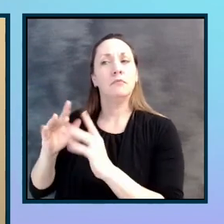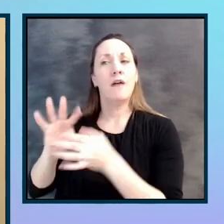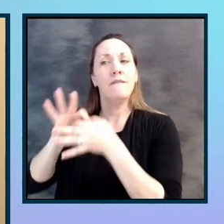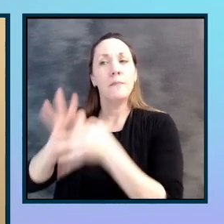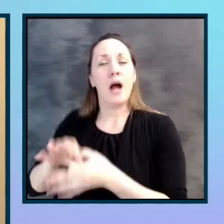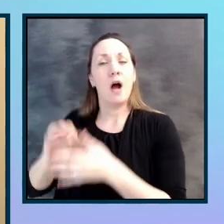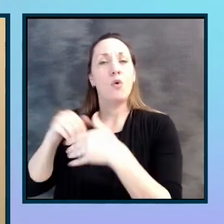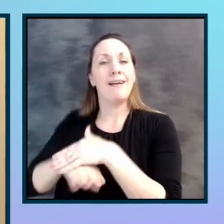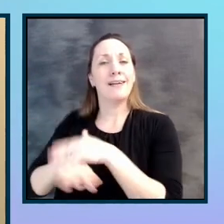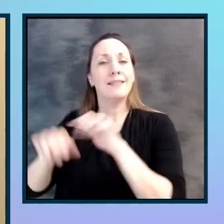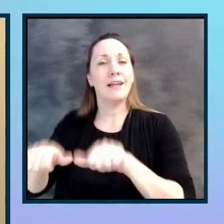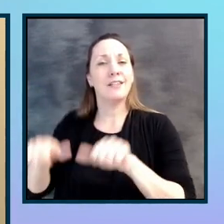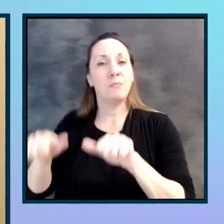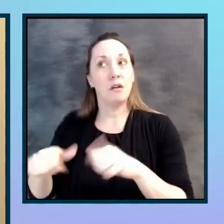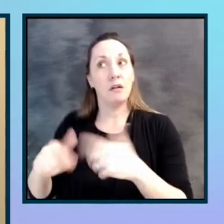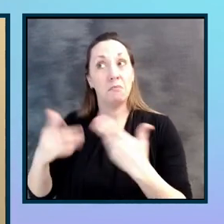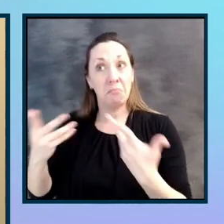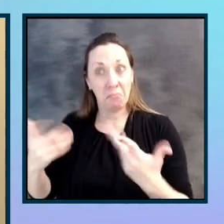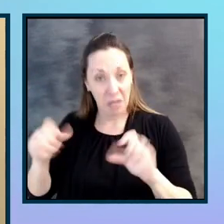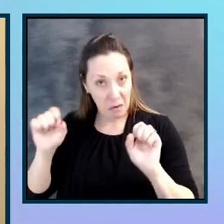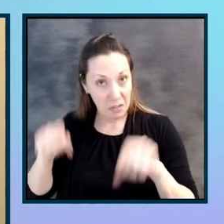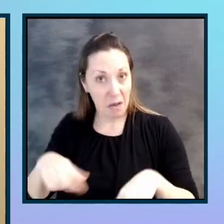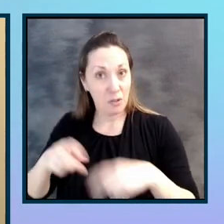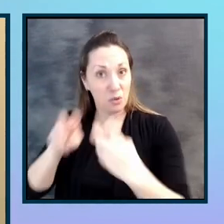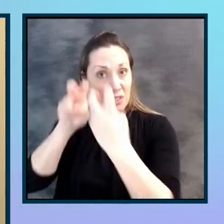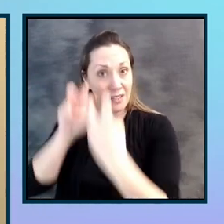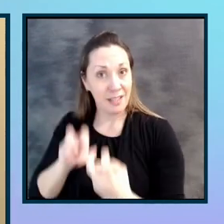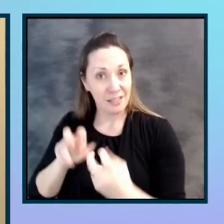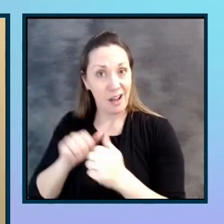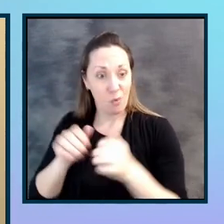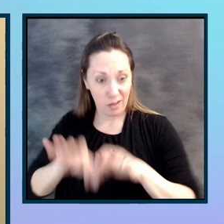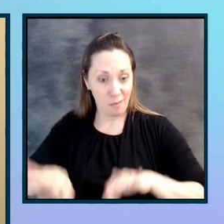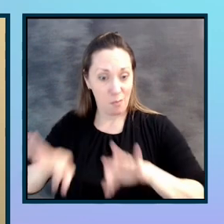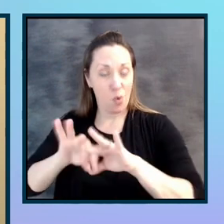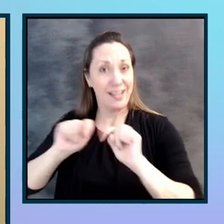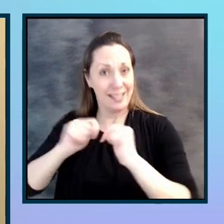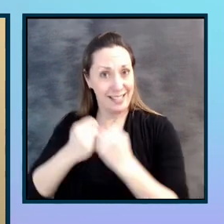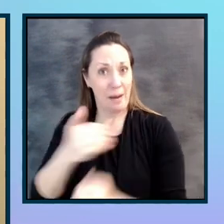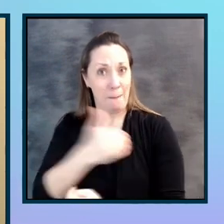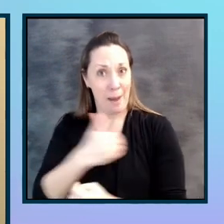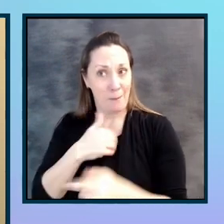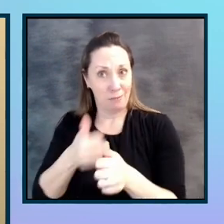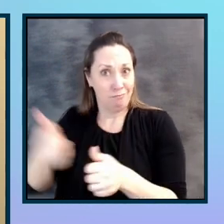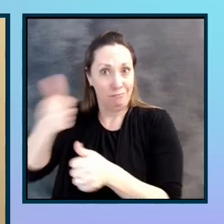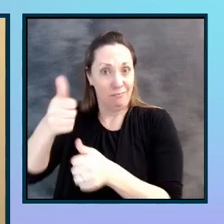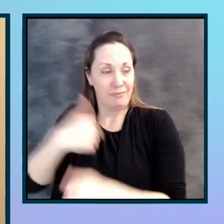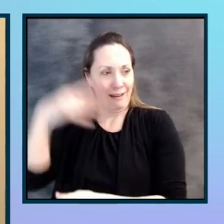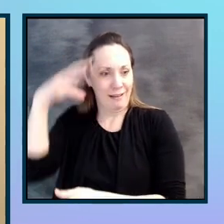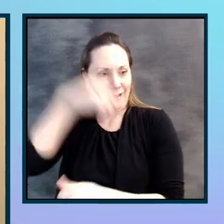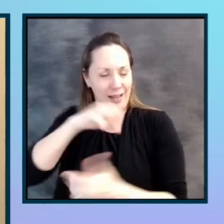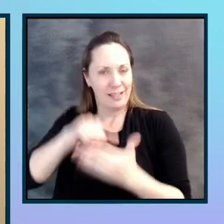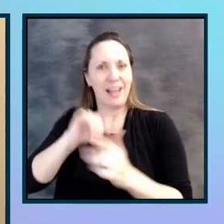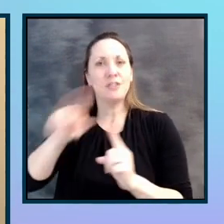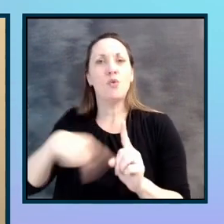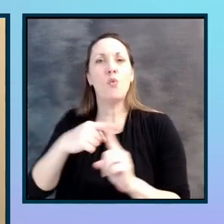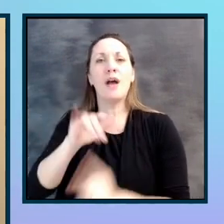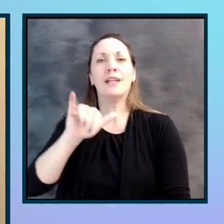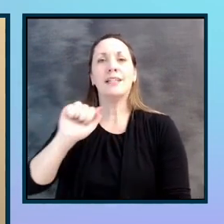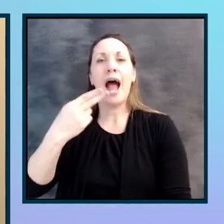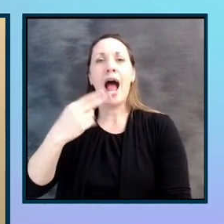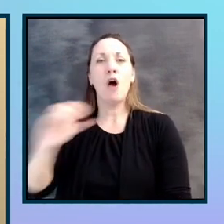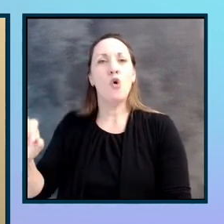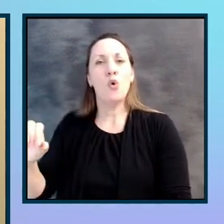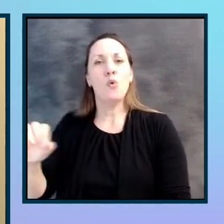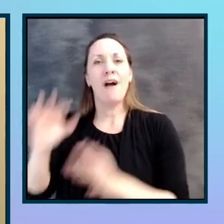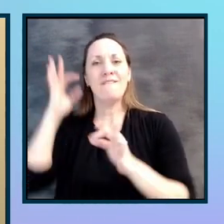I got to sit down with some of the key team members. And that's when I guess Yahoo fantasy first learned about the